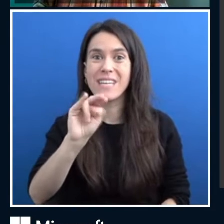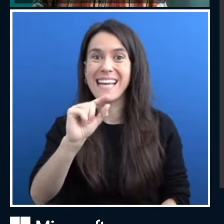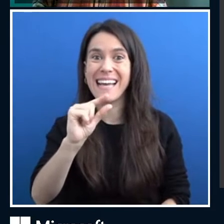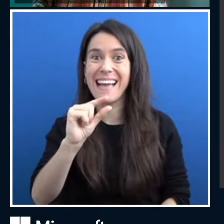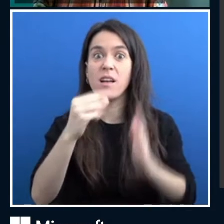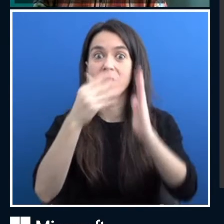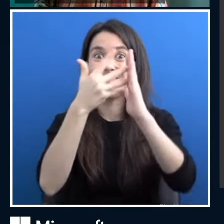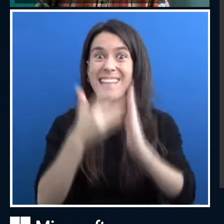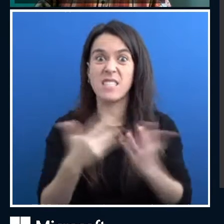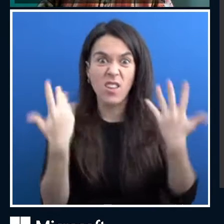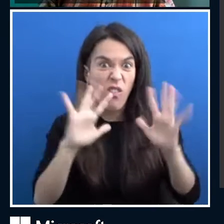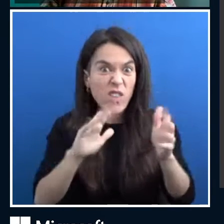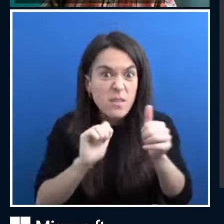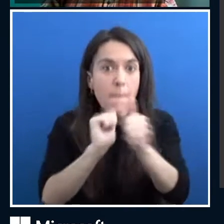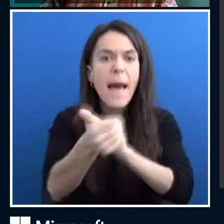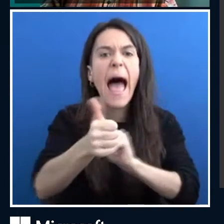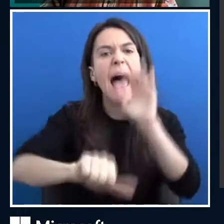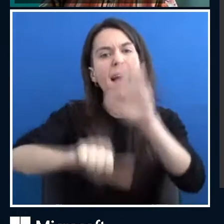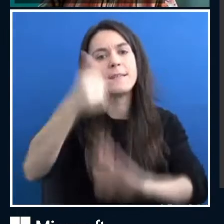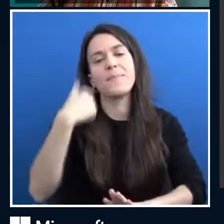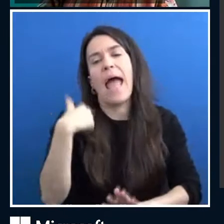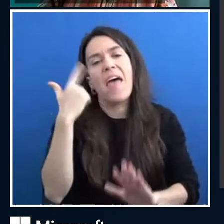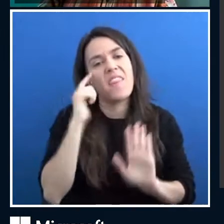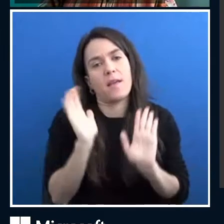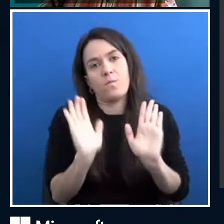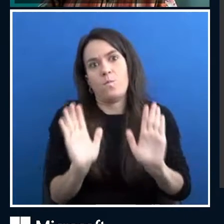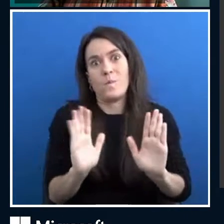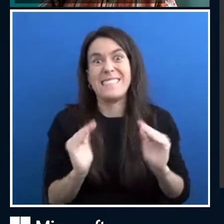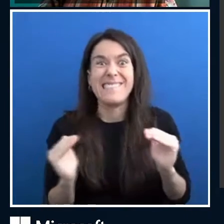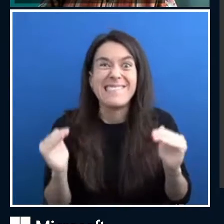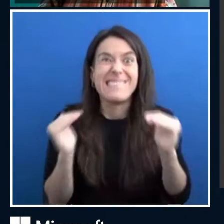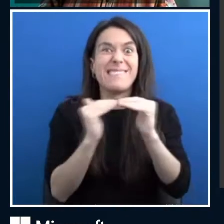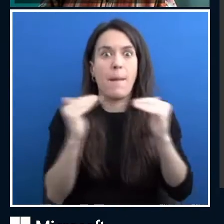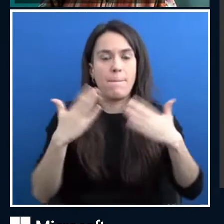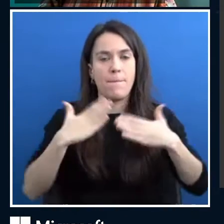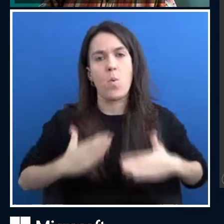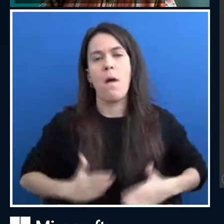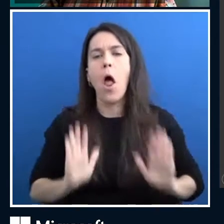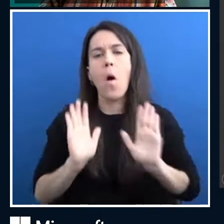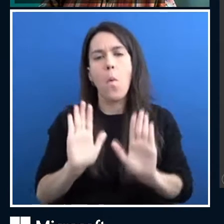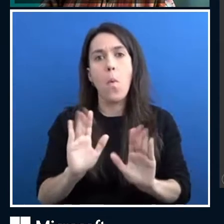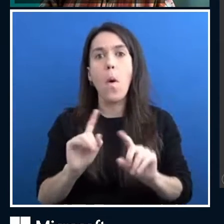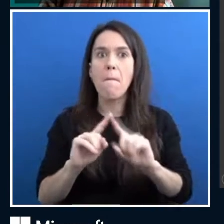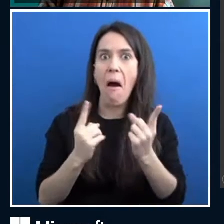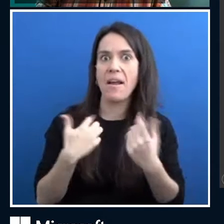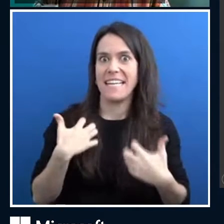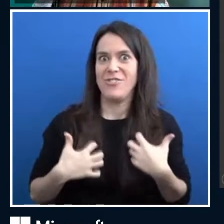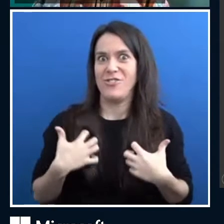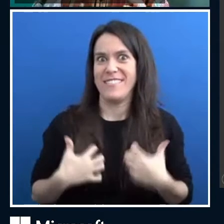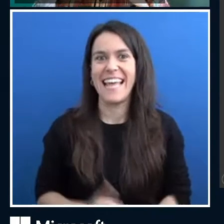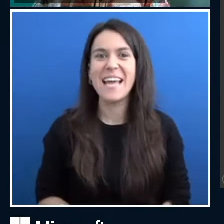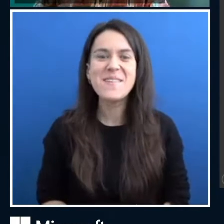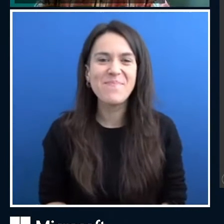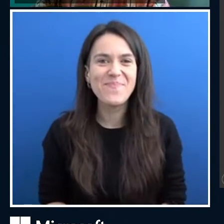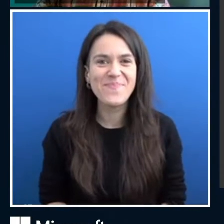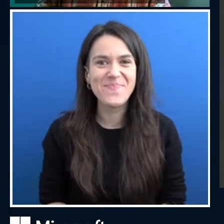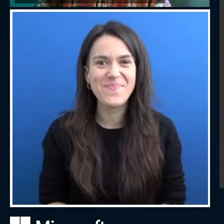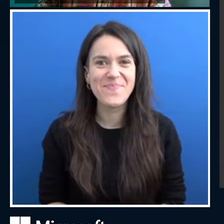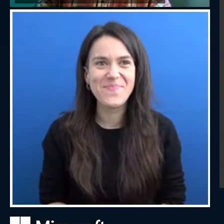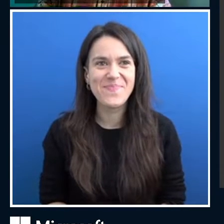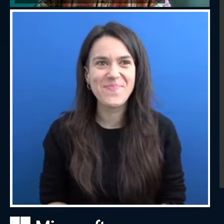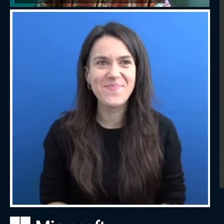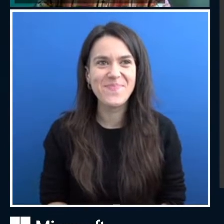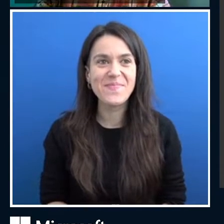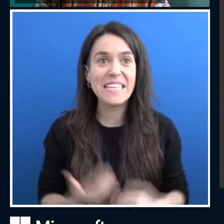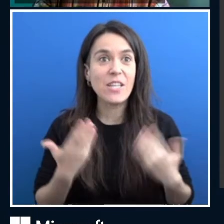behaving exactly like human beings. So let's maybe talk a little bit more like how can we approach creating those